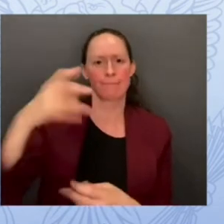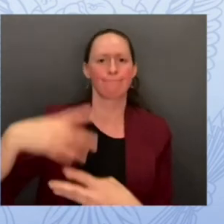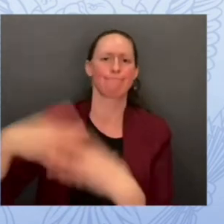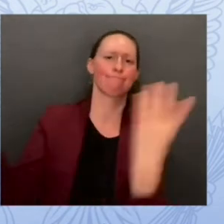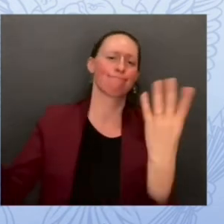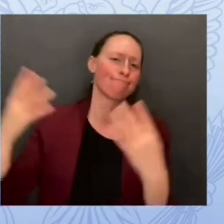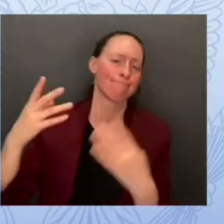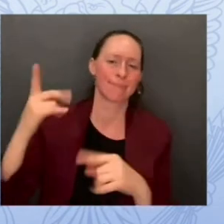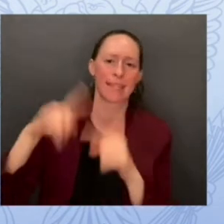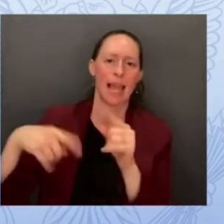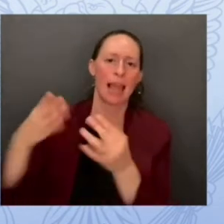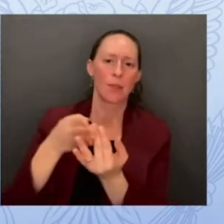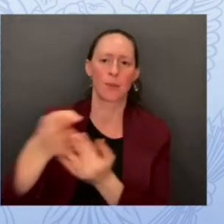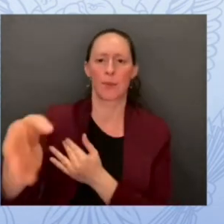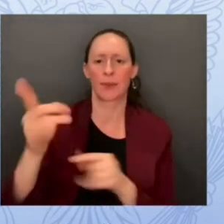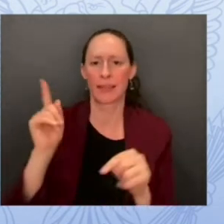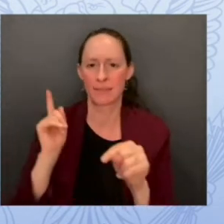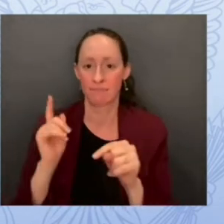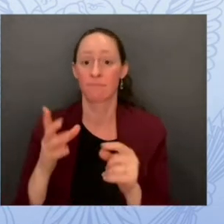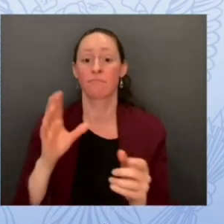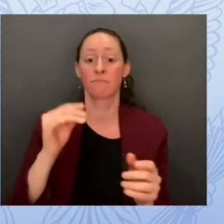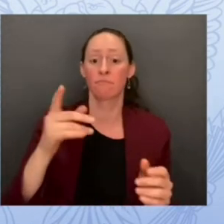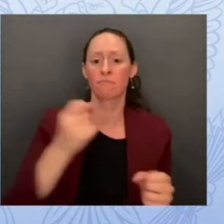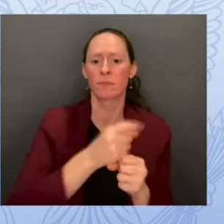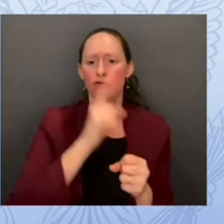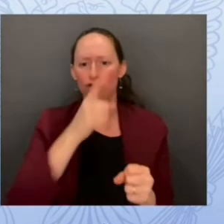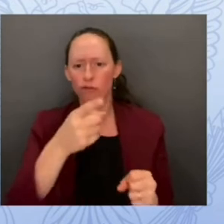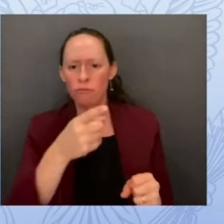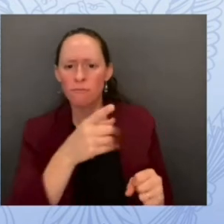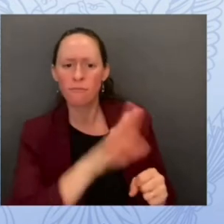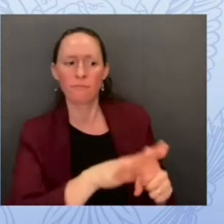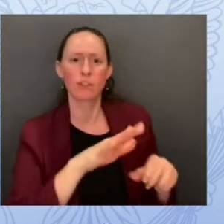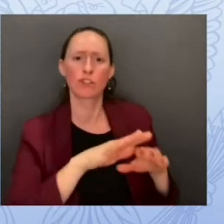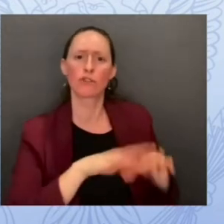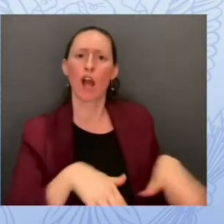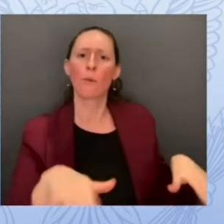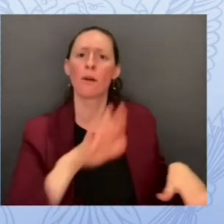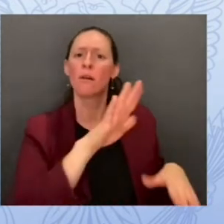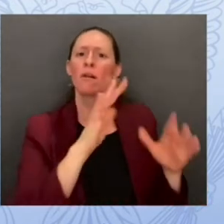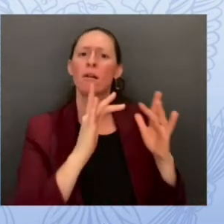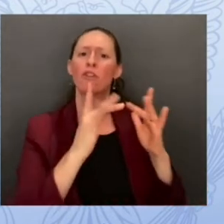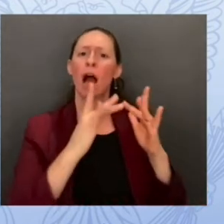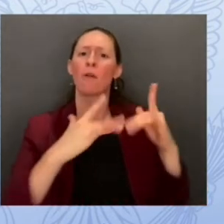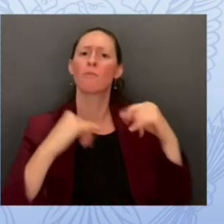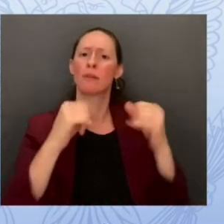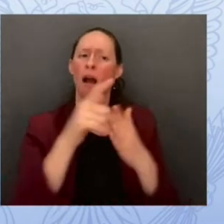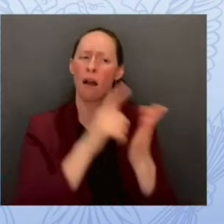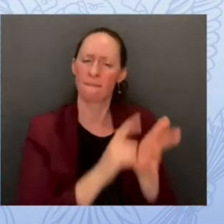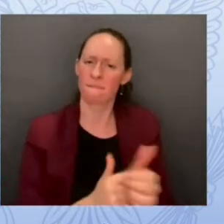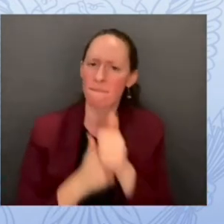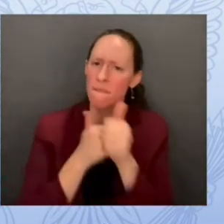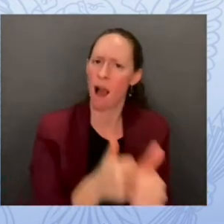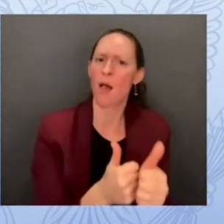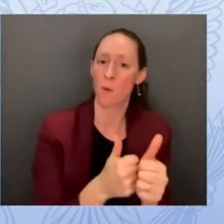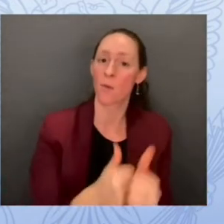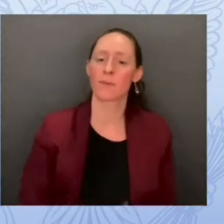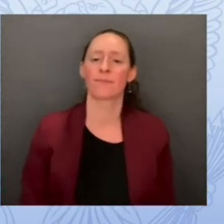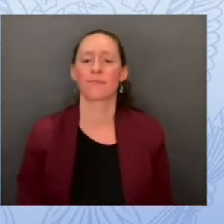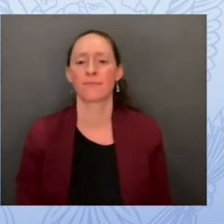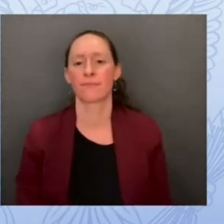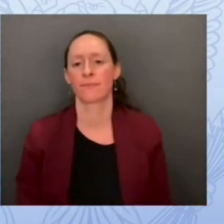protection act in announcing our commitment cloudflare's co-founder and ceo matthew prince noted